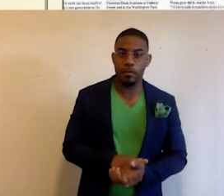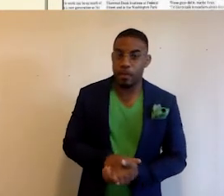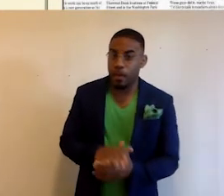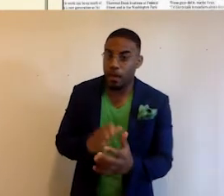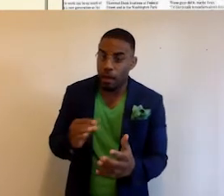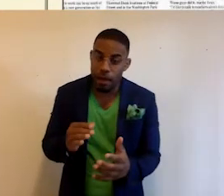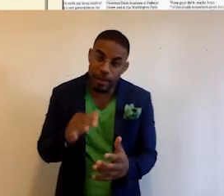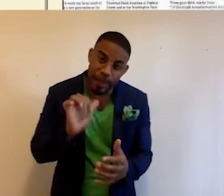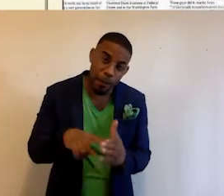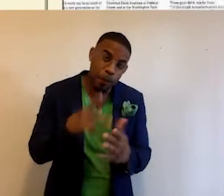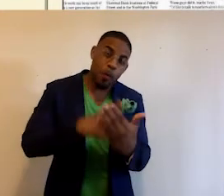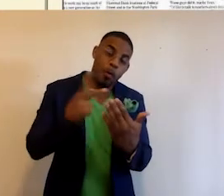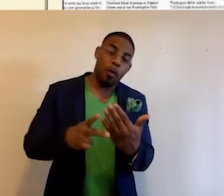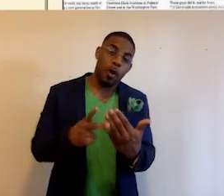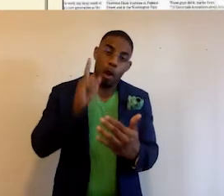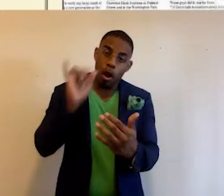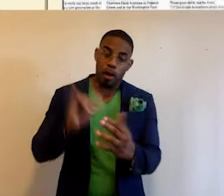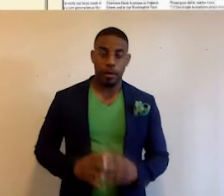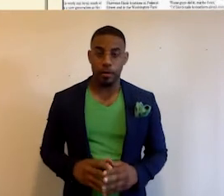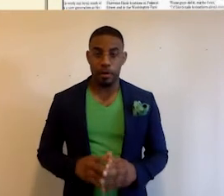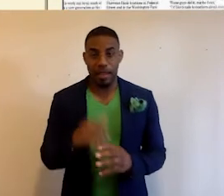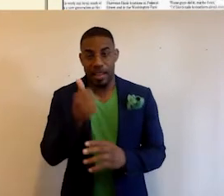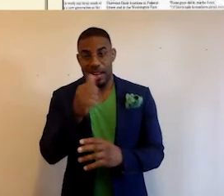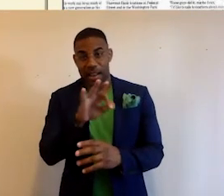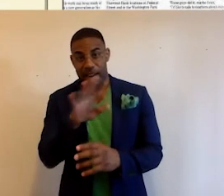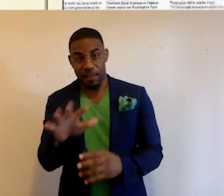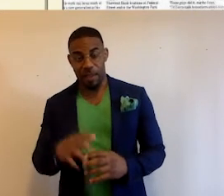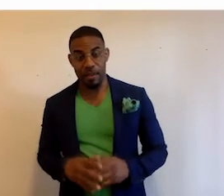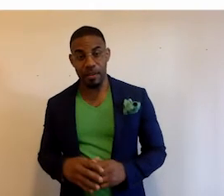And that's what the program looked like. 1995.